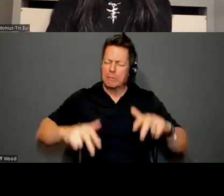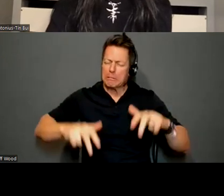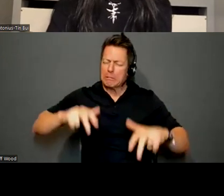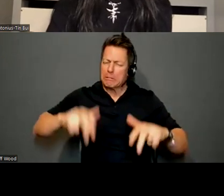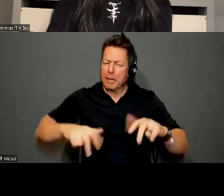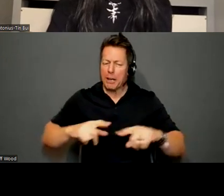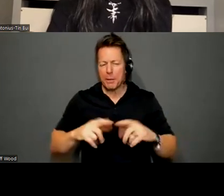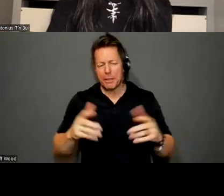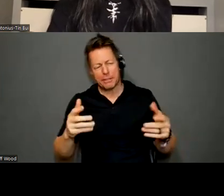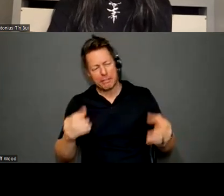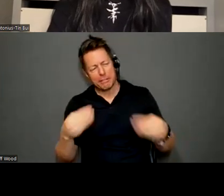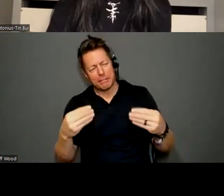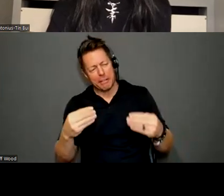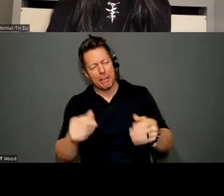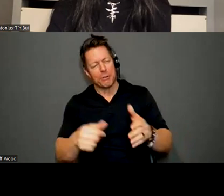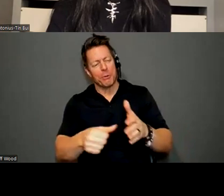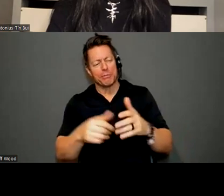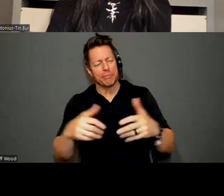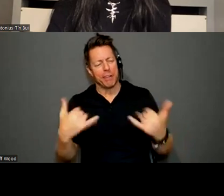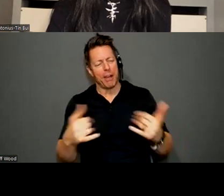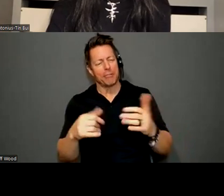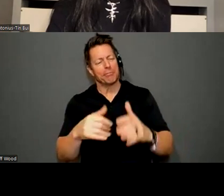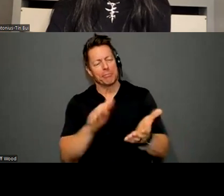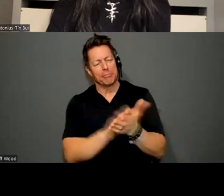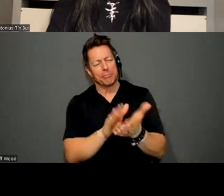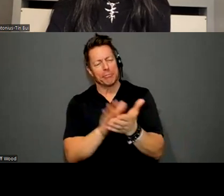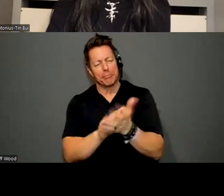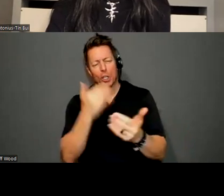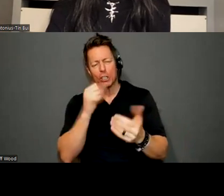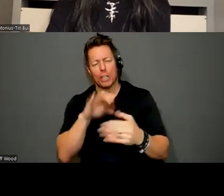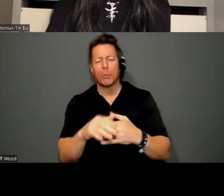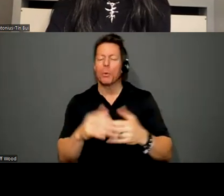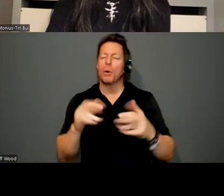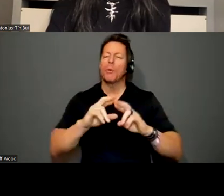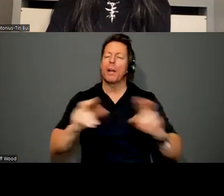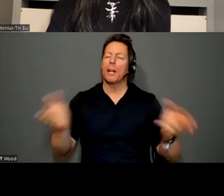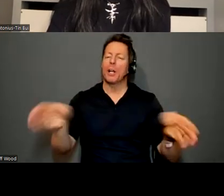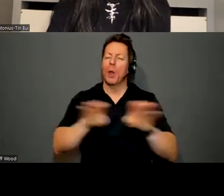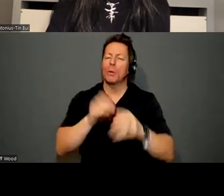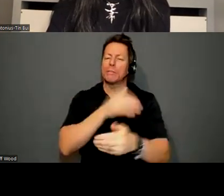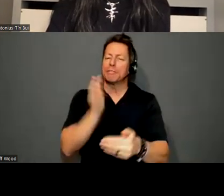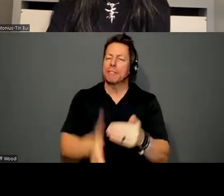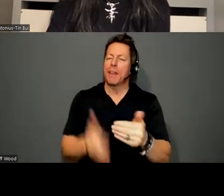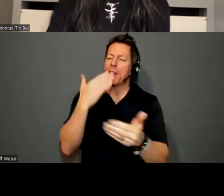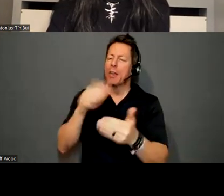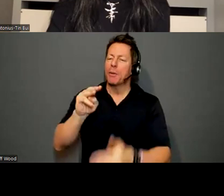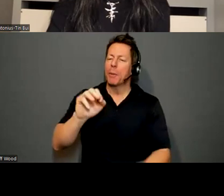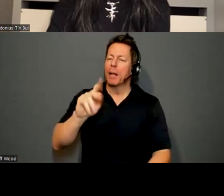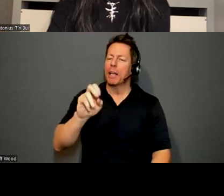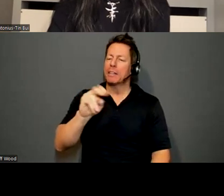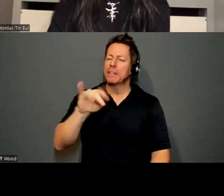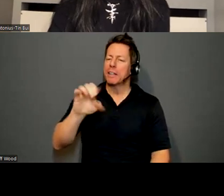you've really impressed everyone here. So we're ready to close up, Mackenzie. Thank you. Well, thanks, everyone.